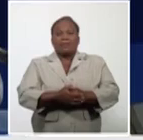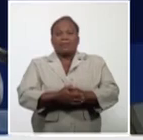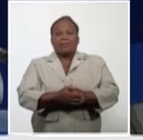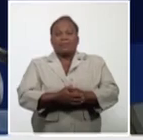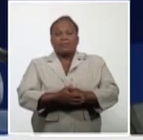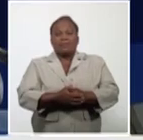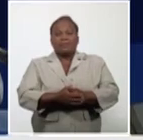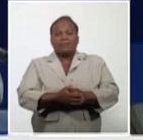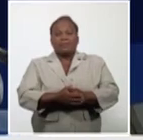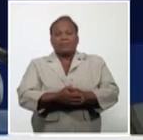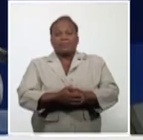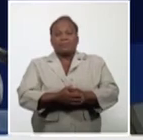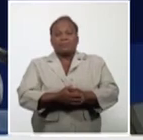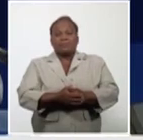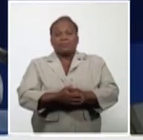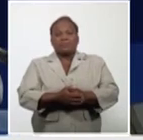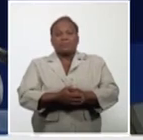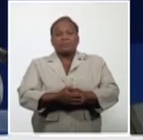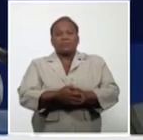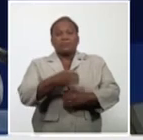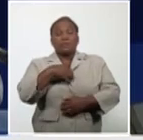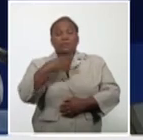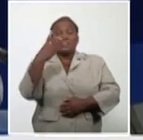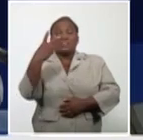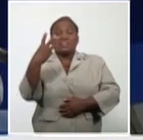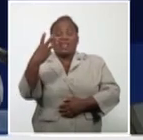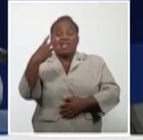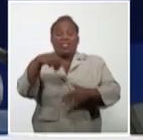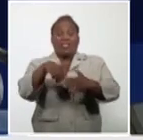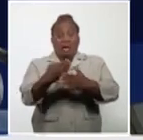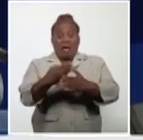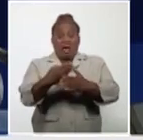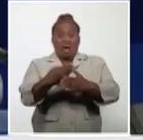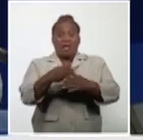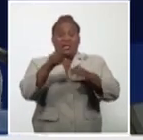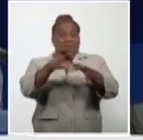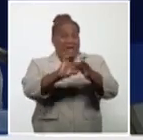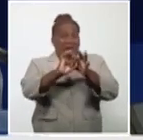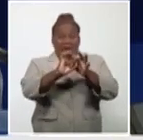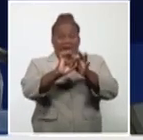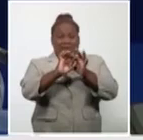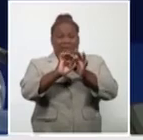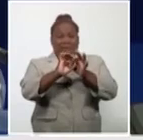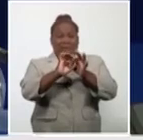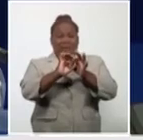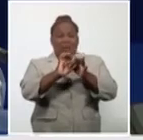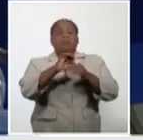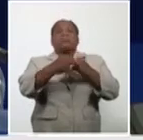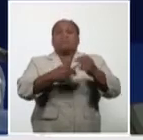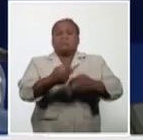and spent three days in intensive care, and despite all the efforts,